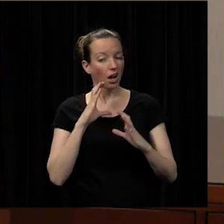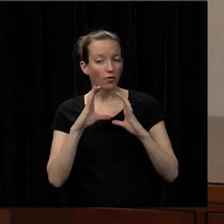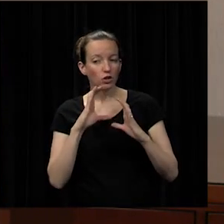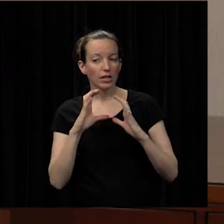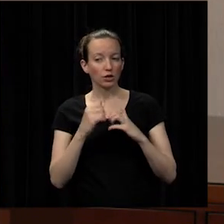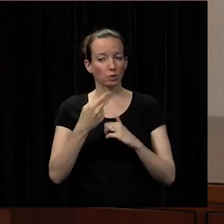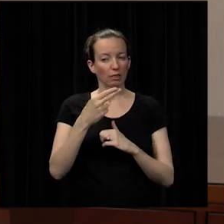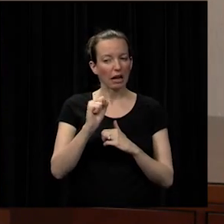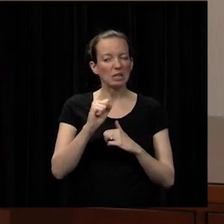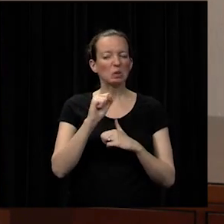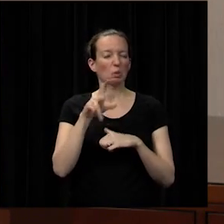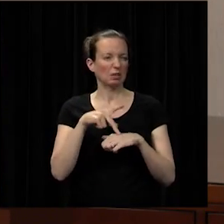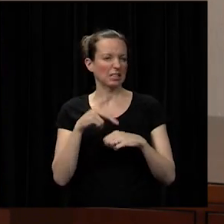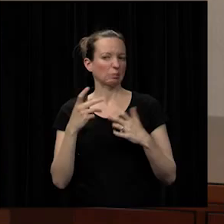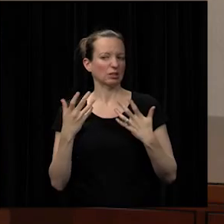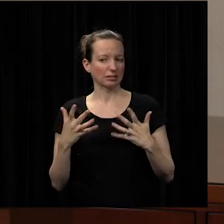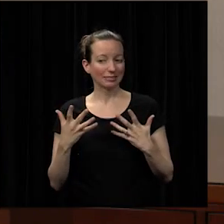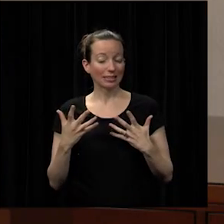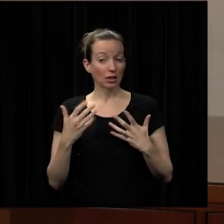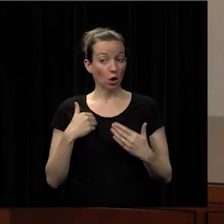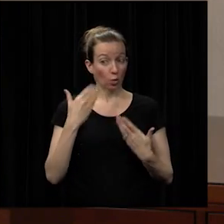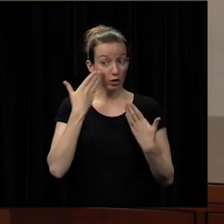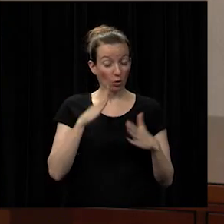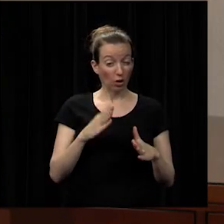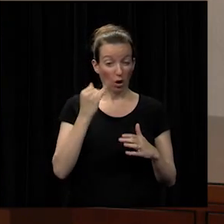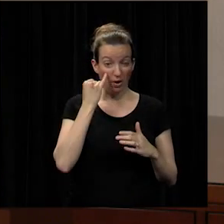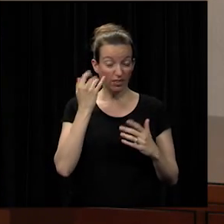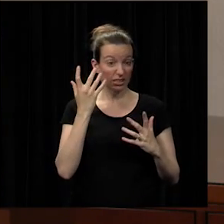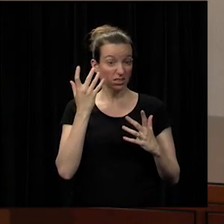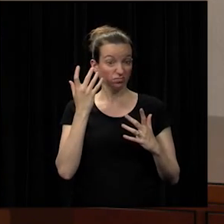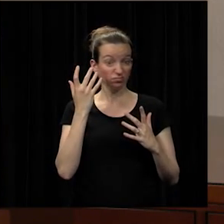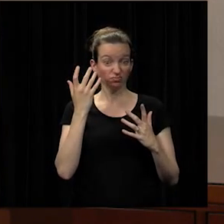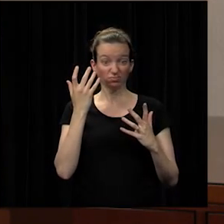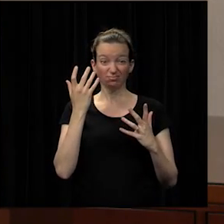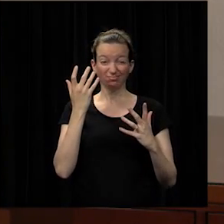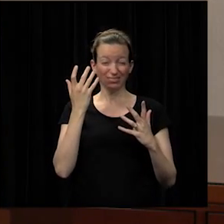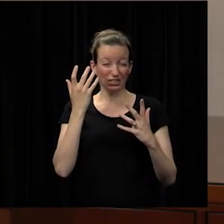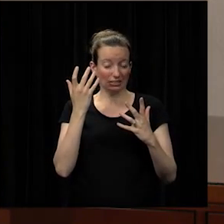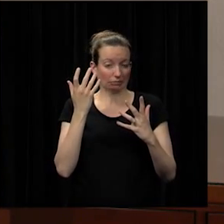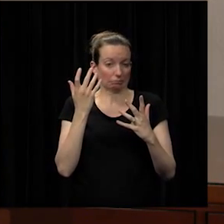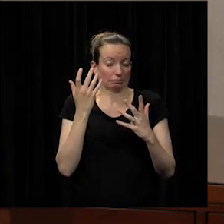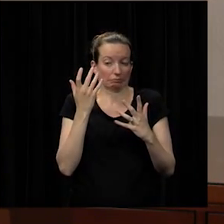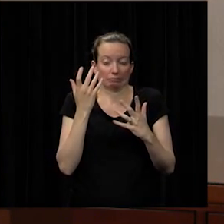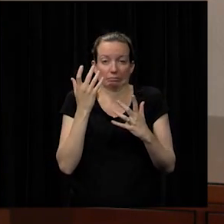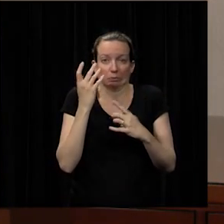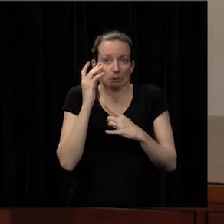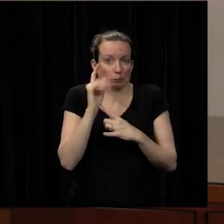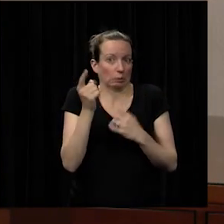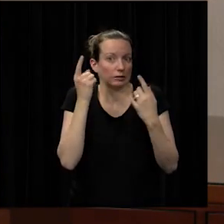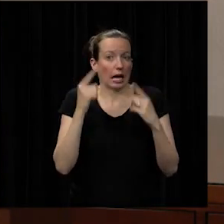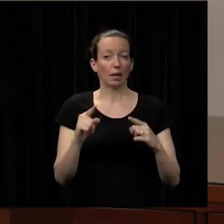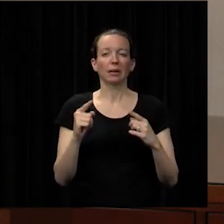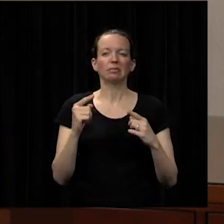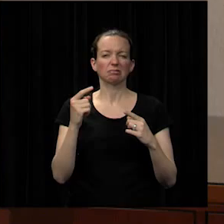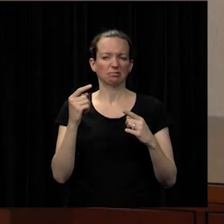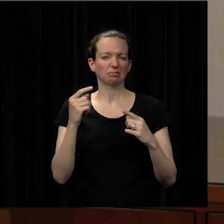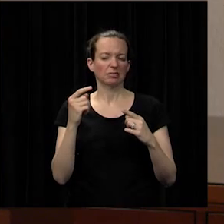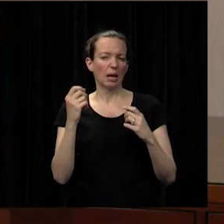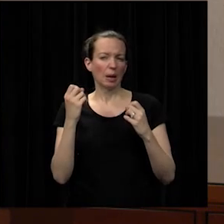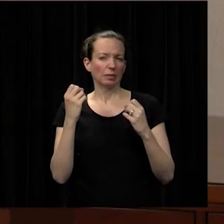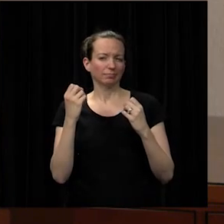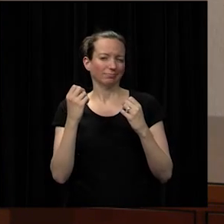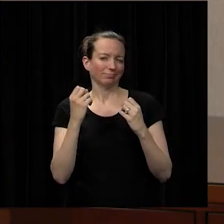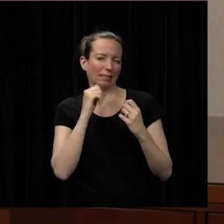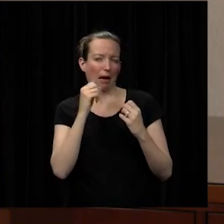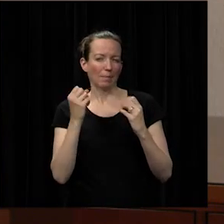school principals so we don't know if it's an anomaly there weren't tons of comments in that particular area because we thought that would be adding to